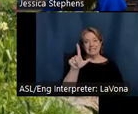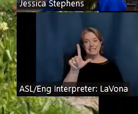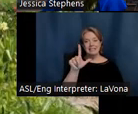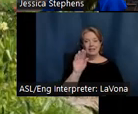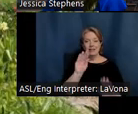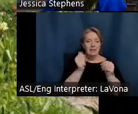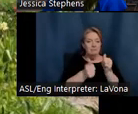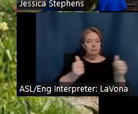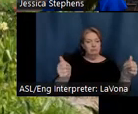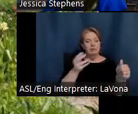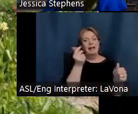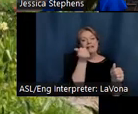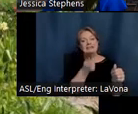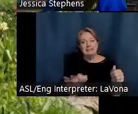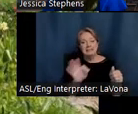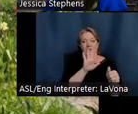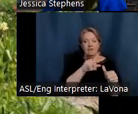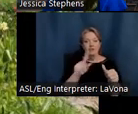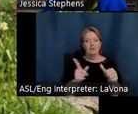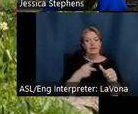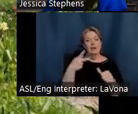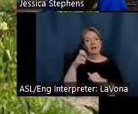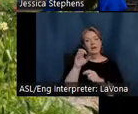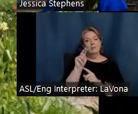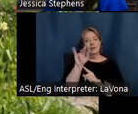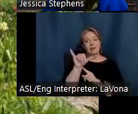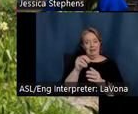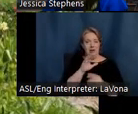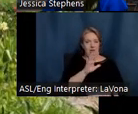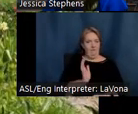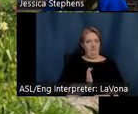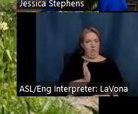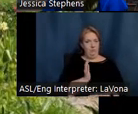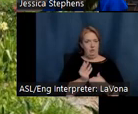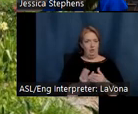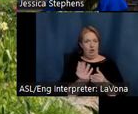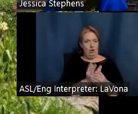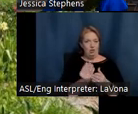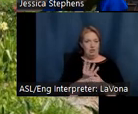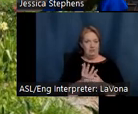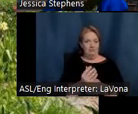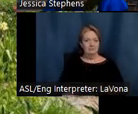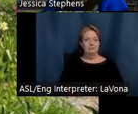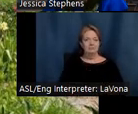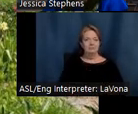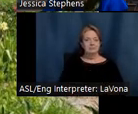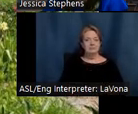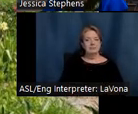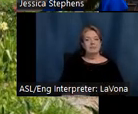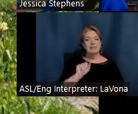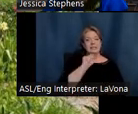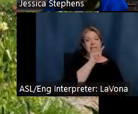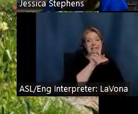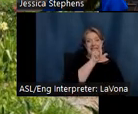several of her original peonies in the formal garden. Because Steele